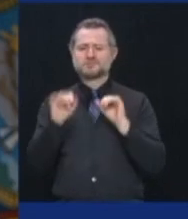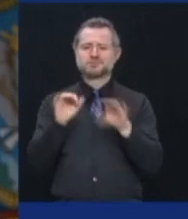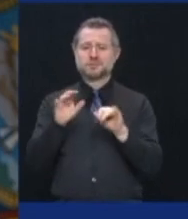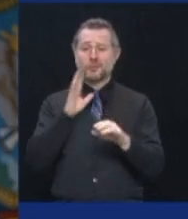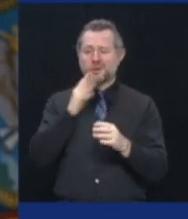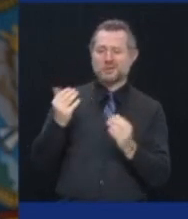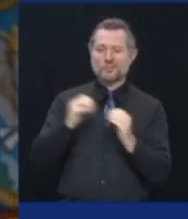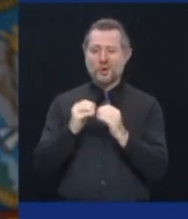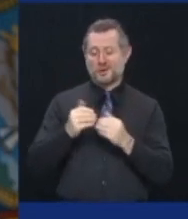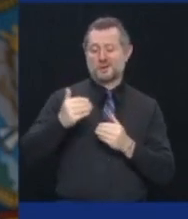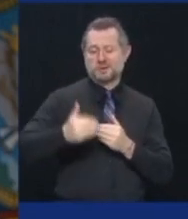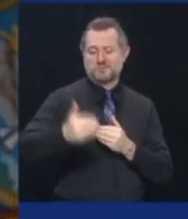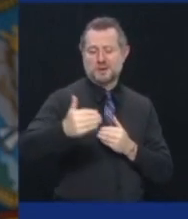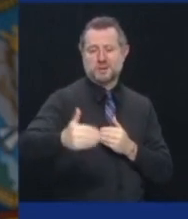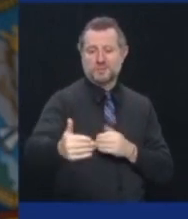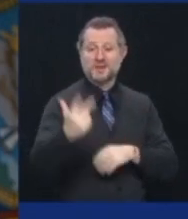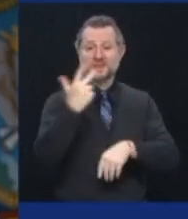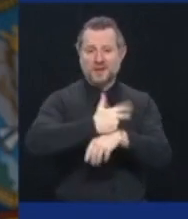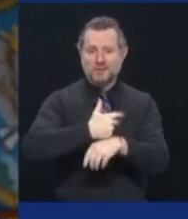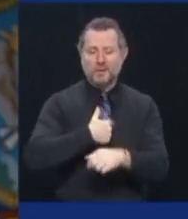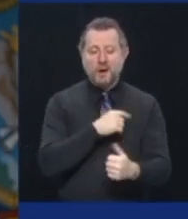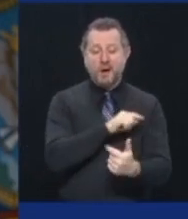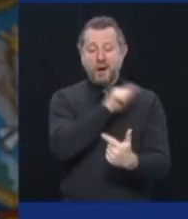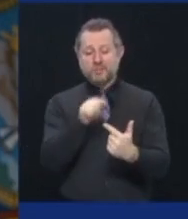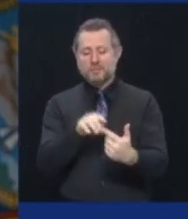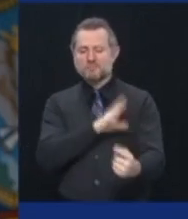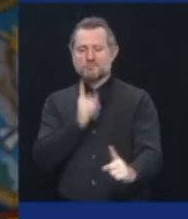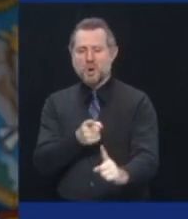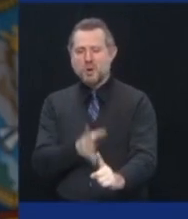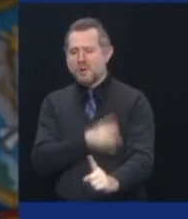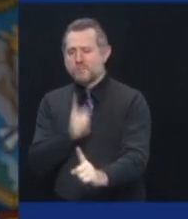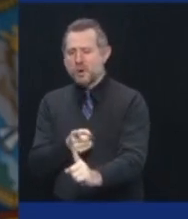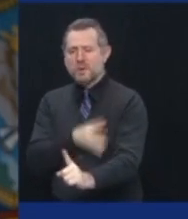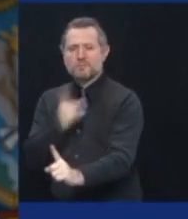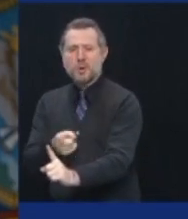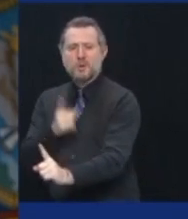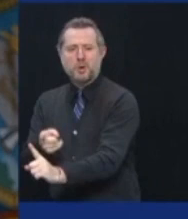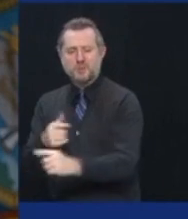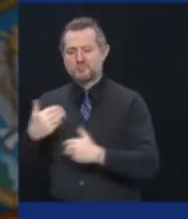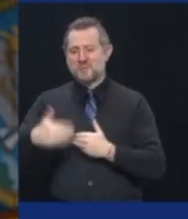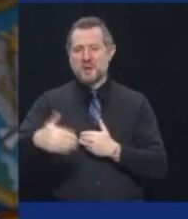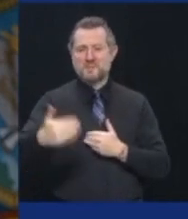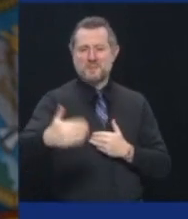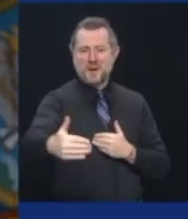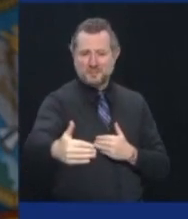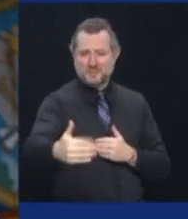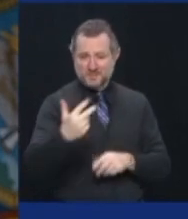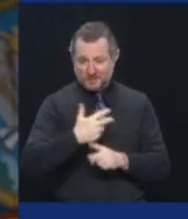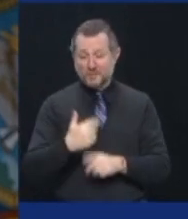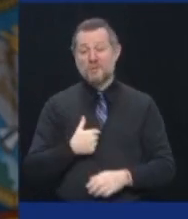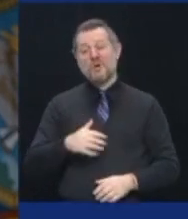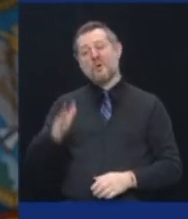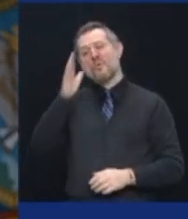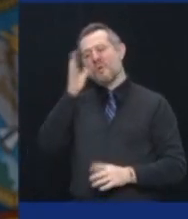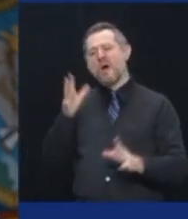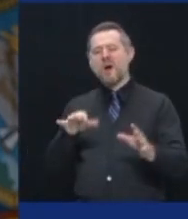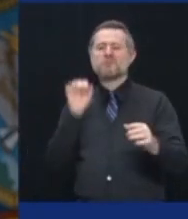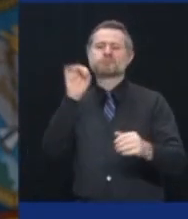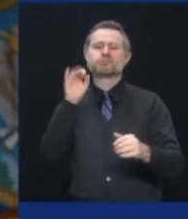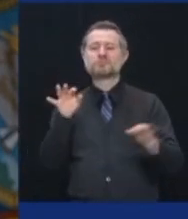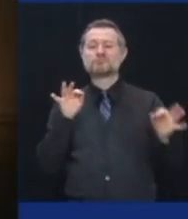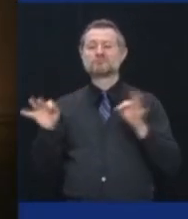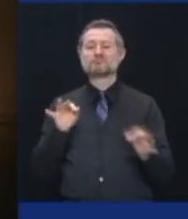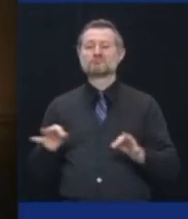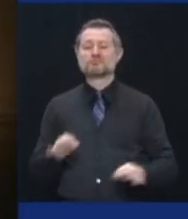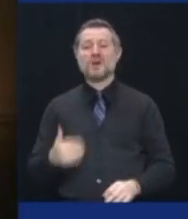specific action plans in the coming days. Allow me to outline the scope of our seven-point plan. First,